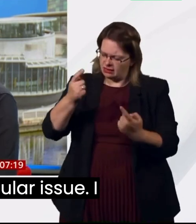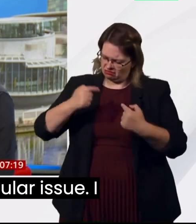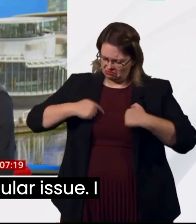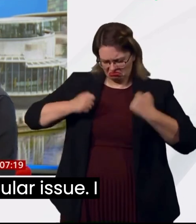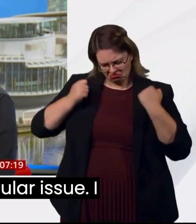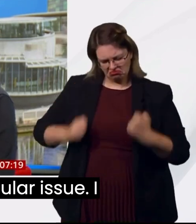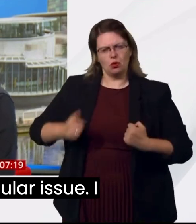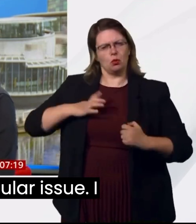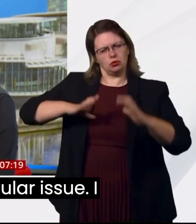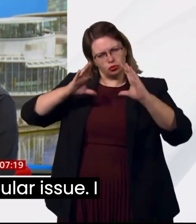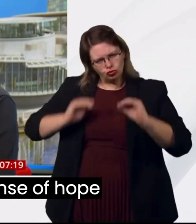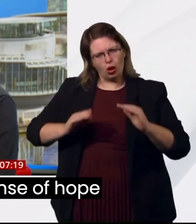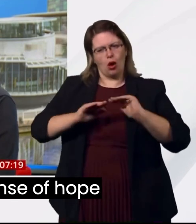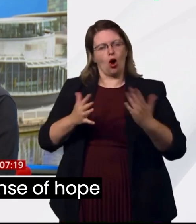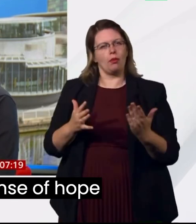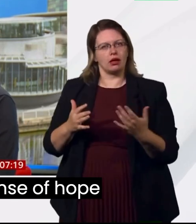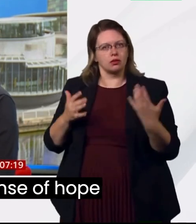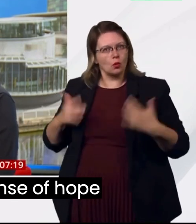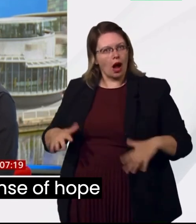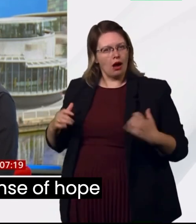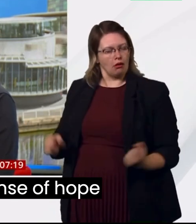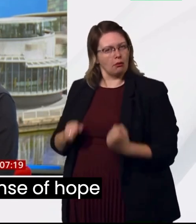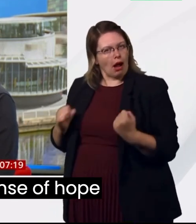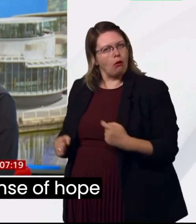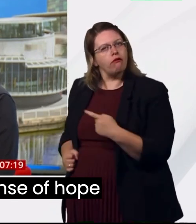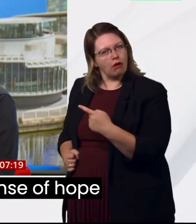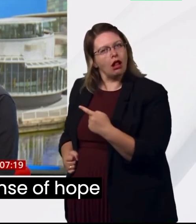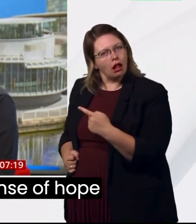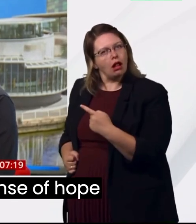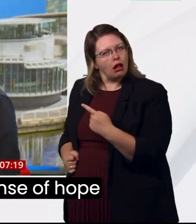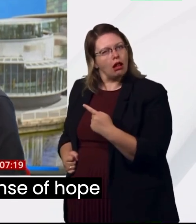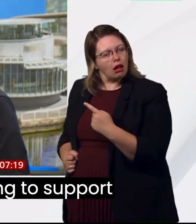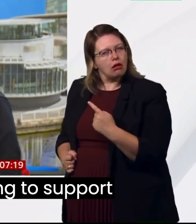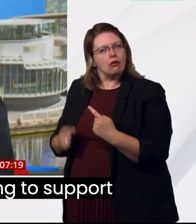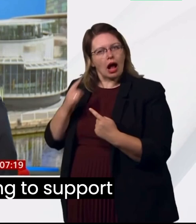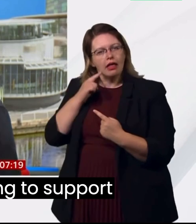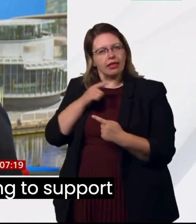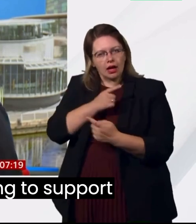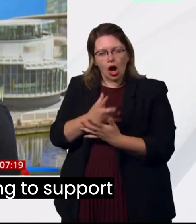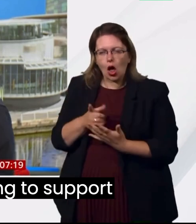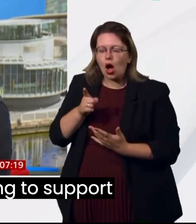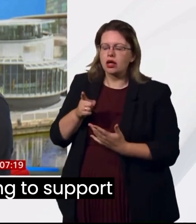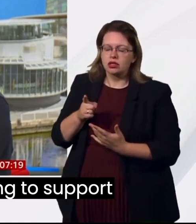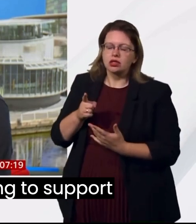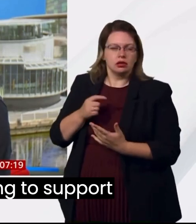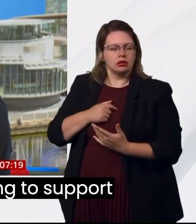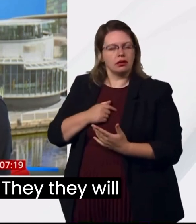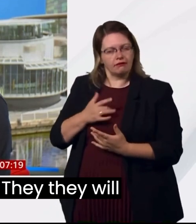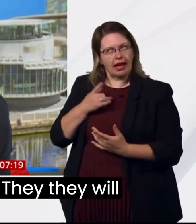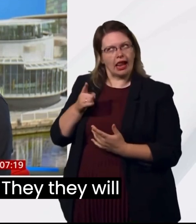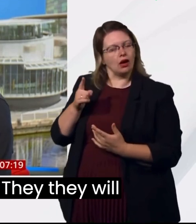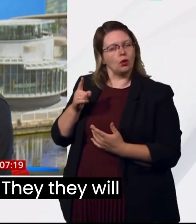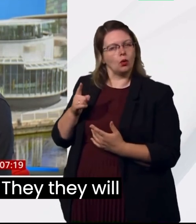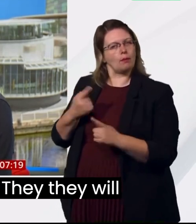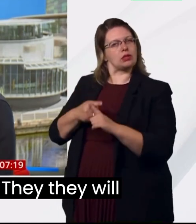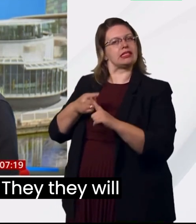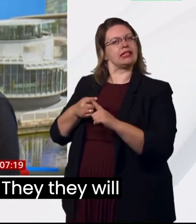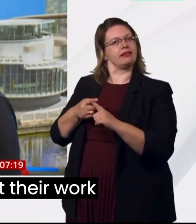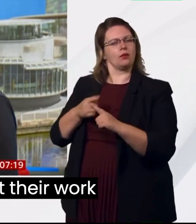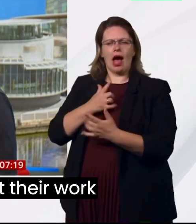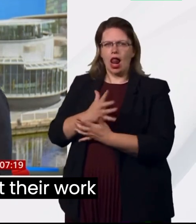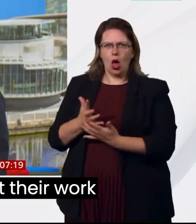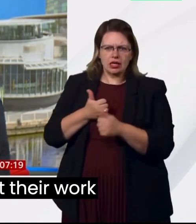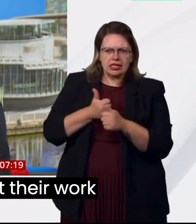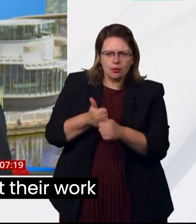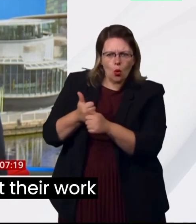on this particular issue. I think it will give a real sense of hope to everybody who's working to support people who are homeless. They